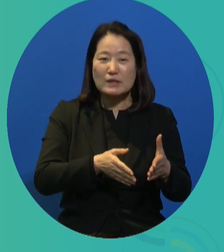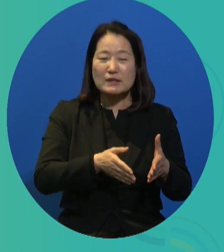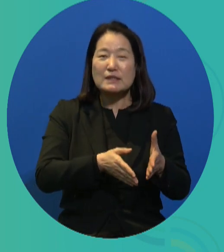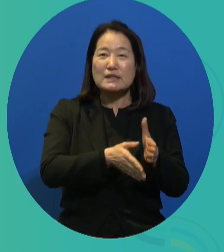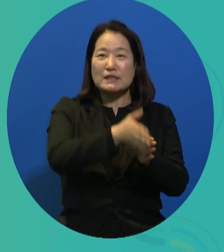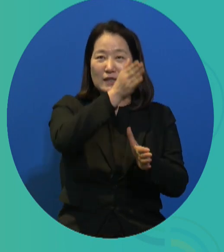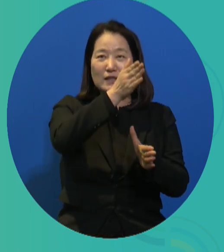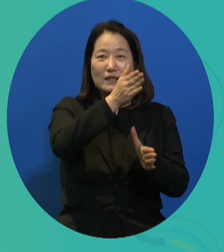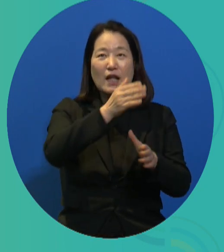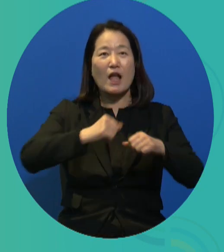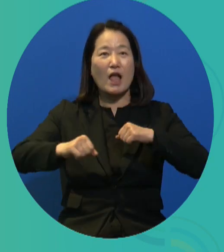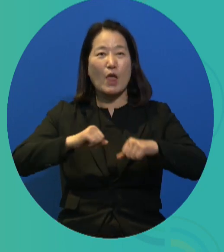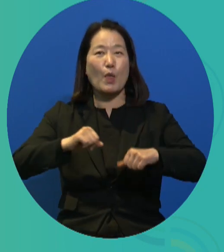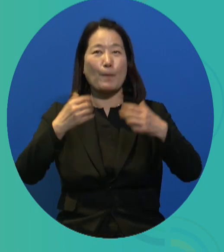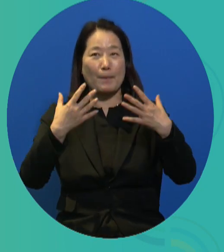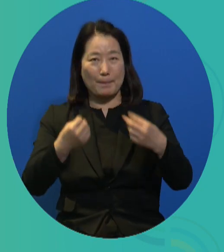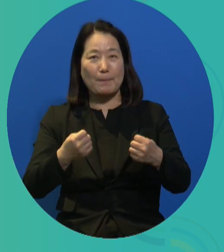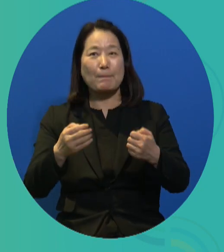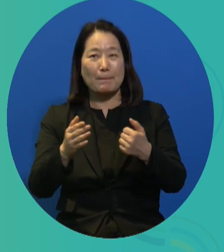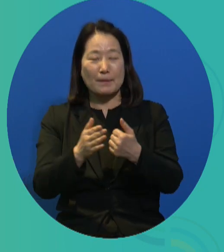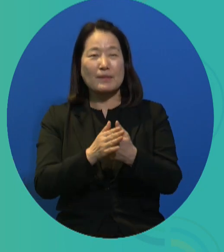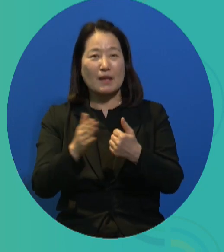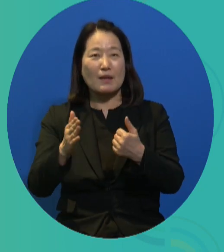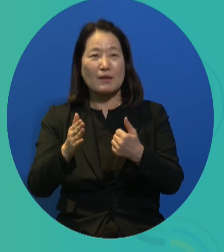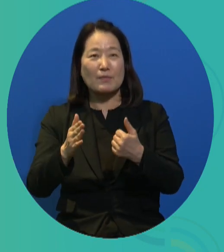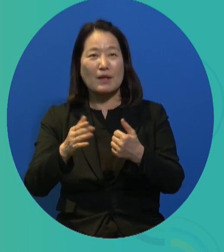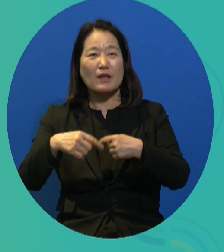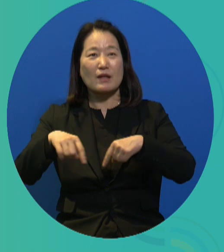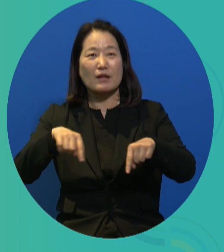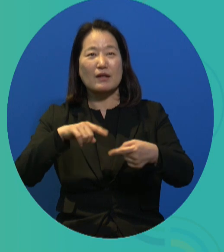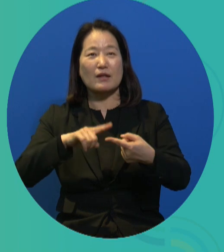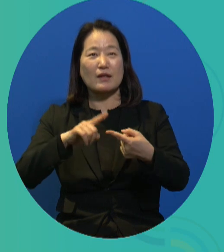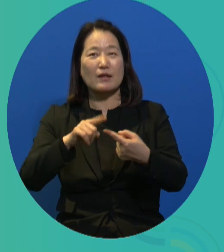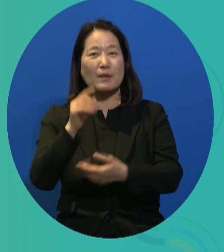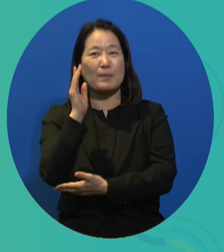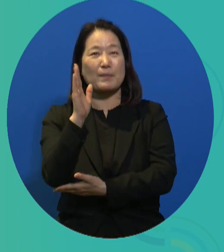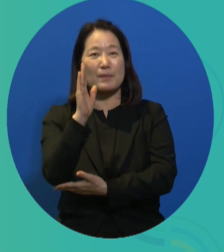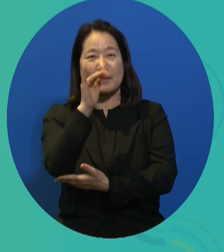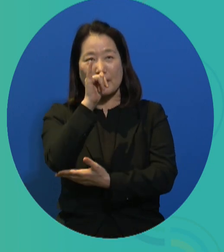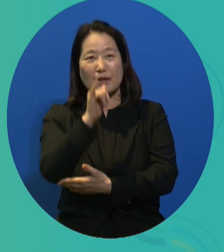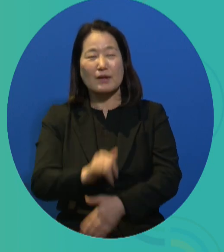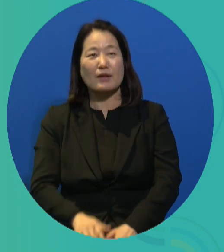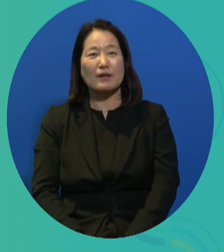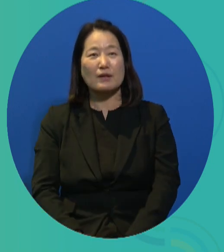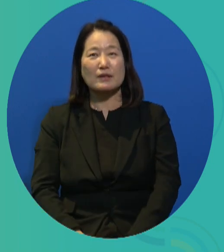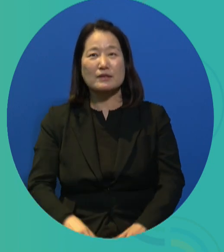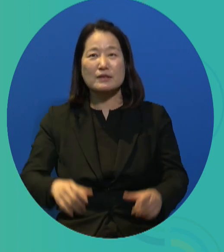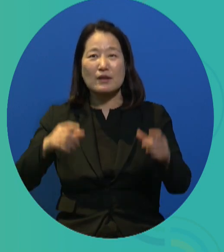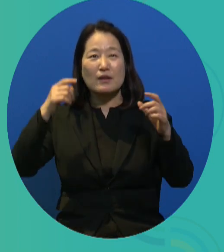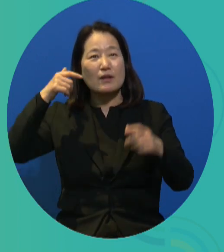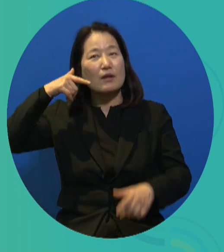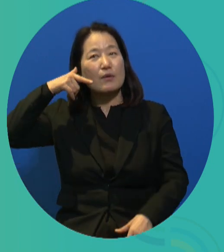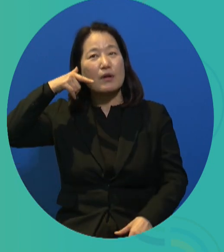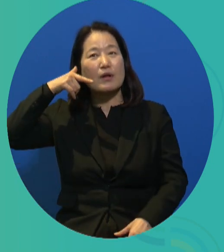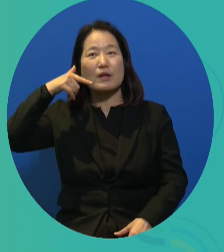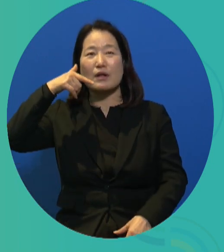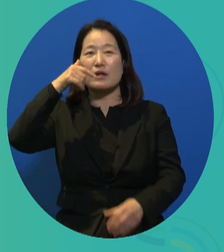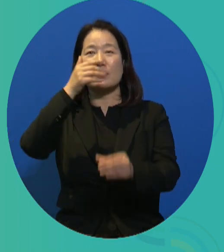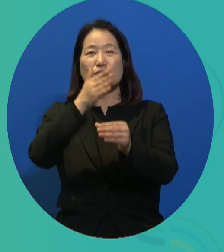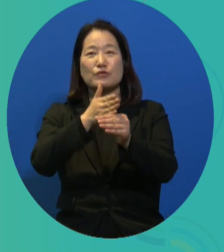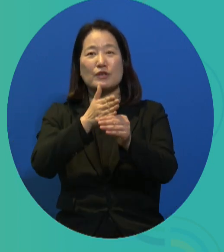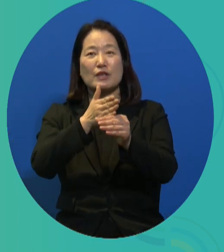then they later said that Seoul is doing a lot of meaningful work for disabled persons. So they have asked me to come.